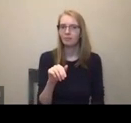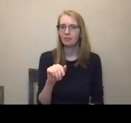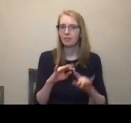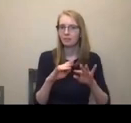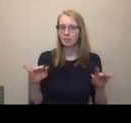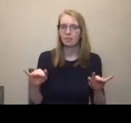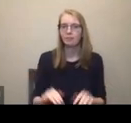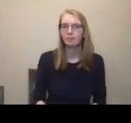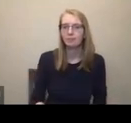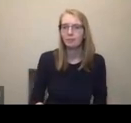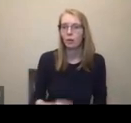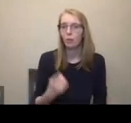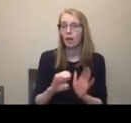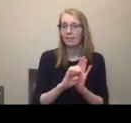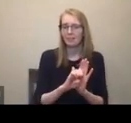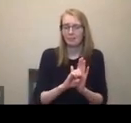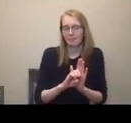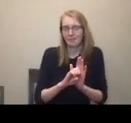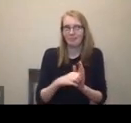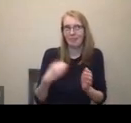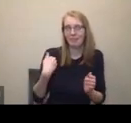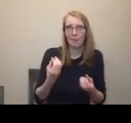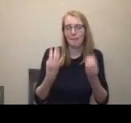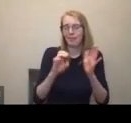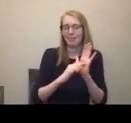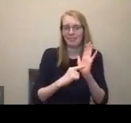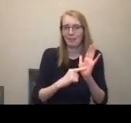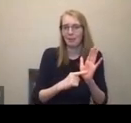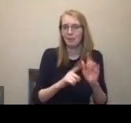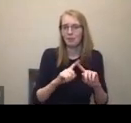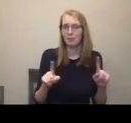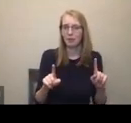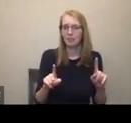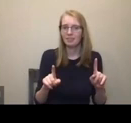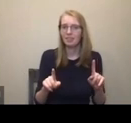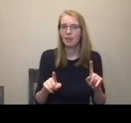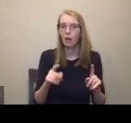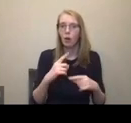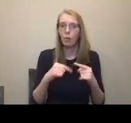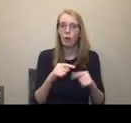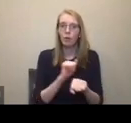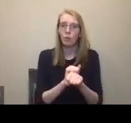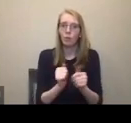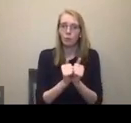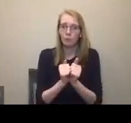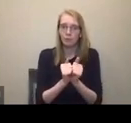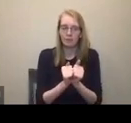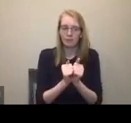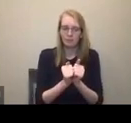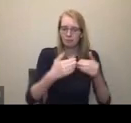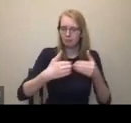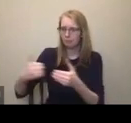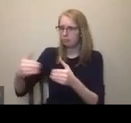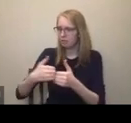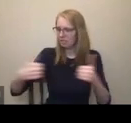example among many more, but this applies to almost every racialized community we've had opportunity to work with in stage left. And it's been an extensive